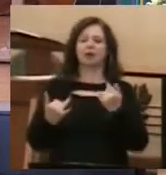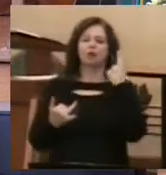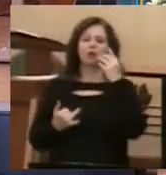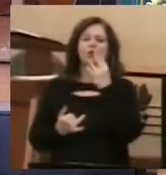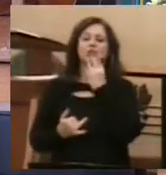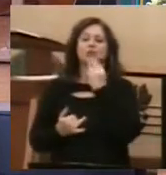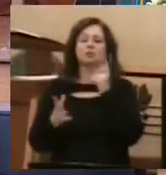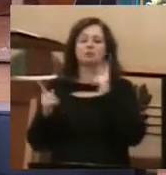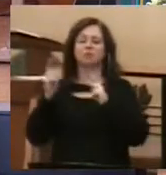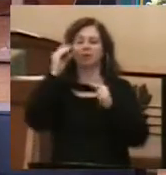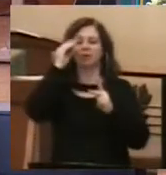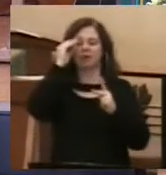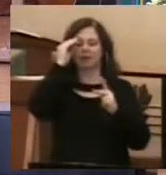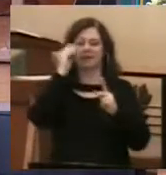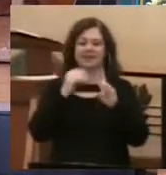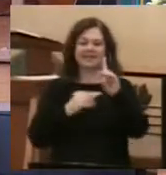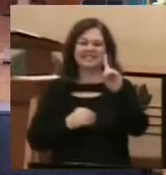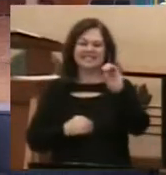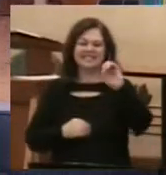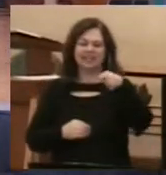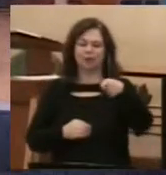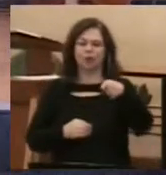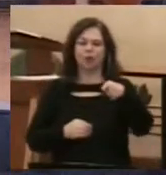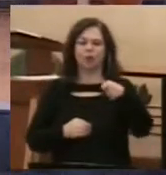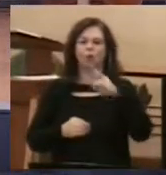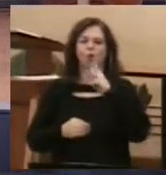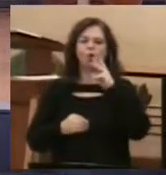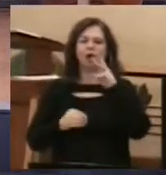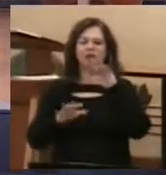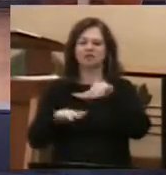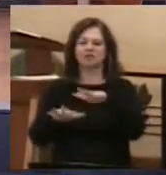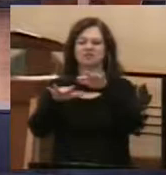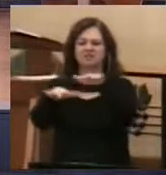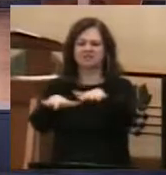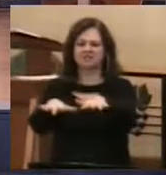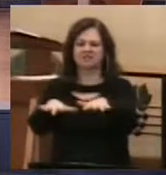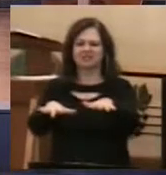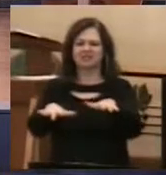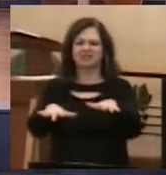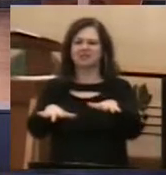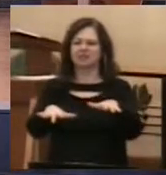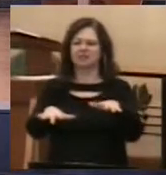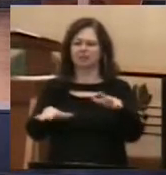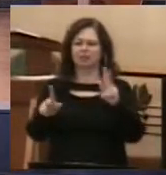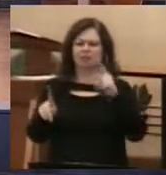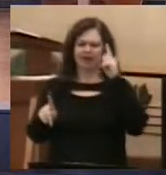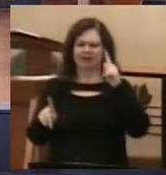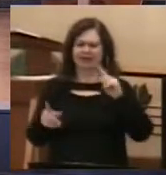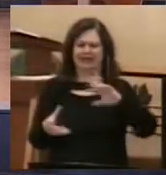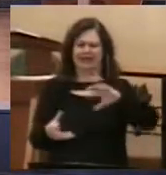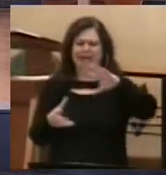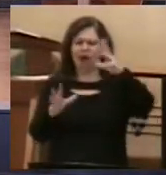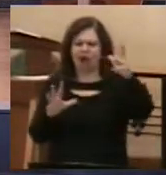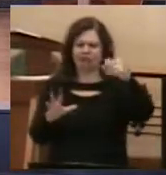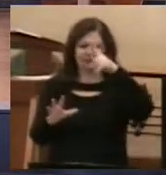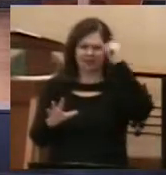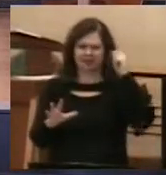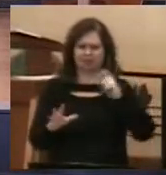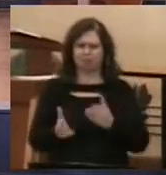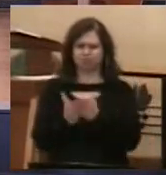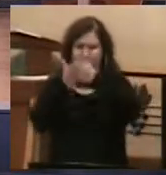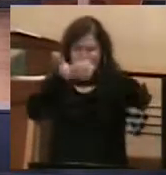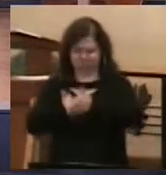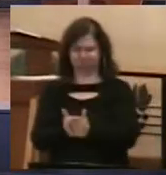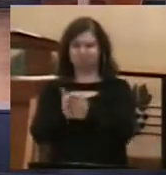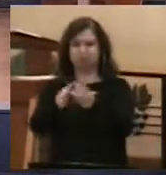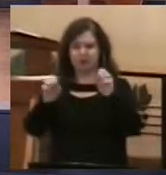deep waters was a symbol of chaos. This harkens back to the creation story. For